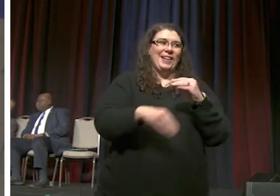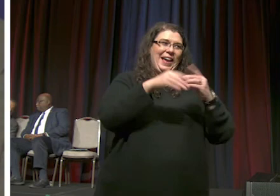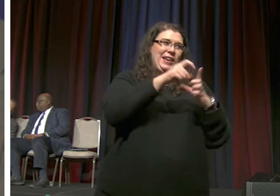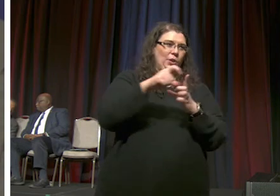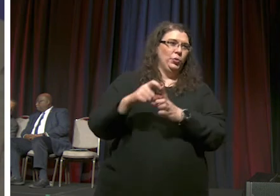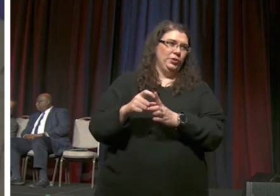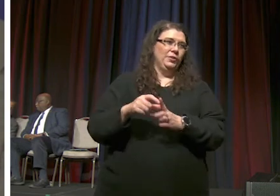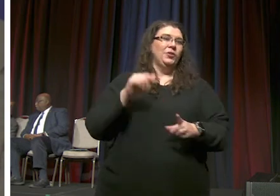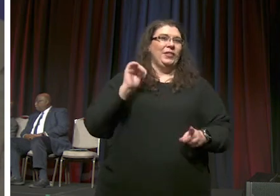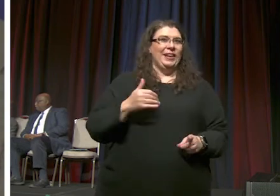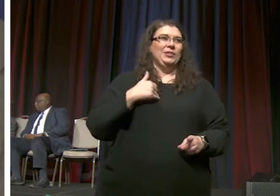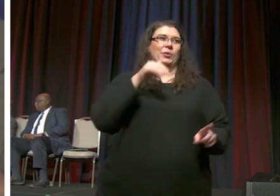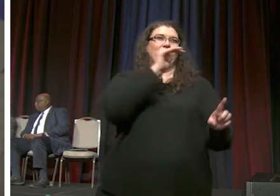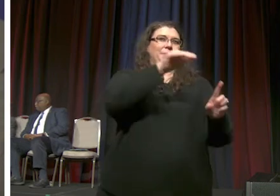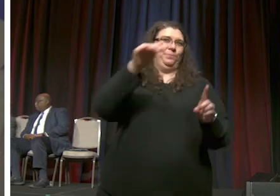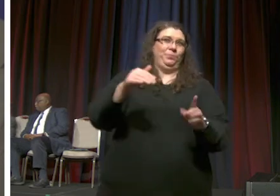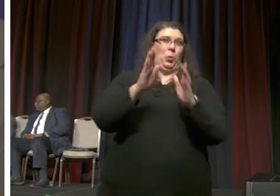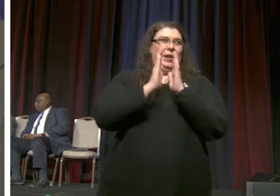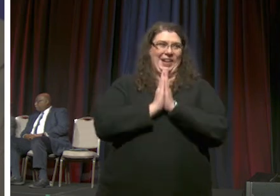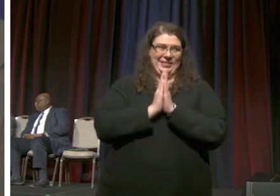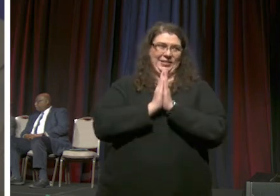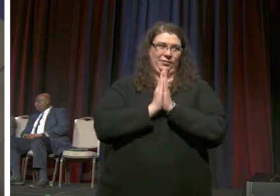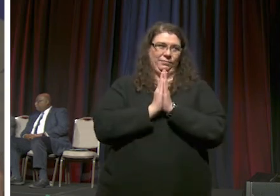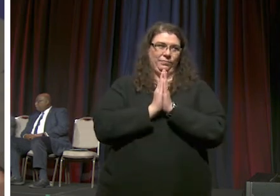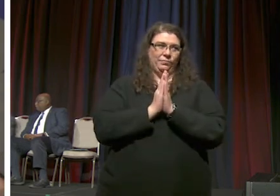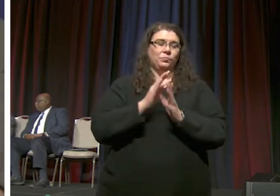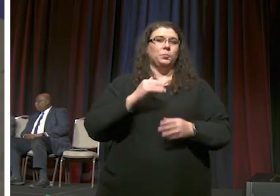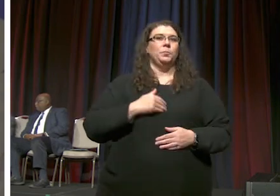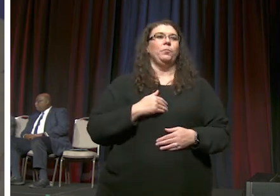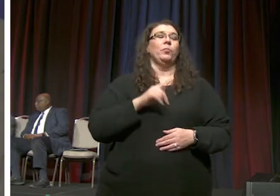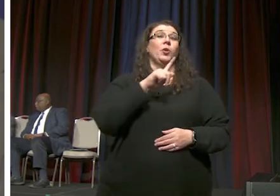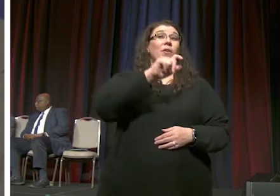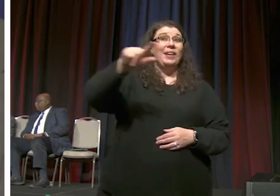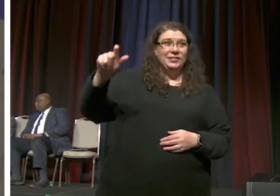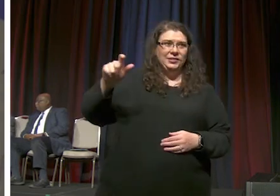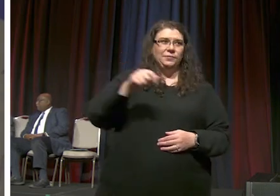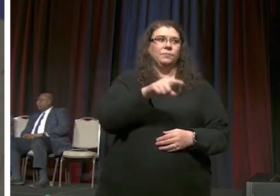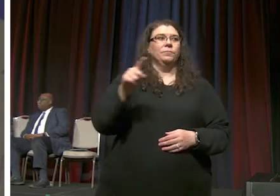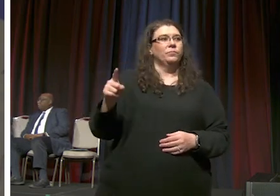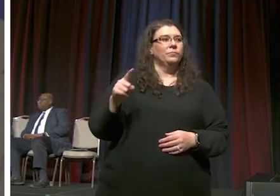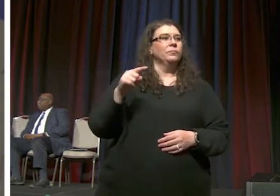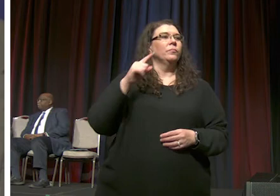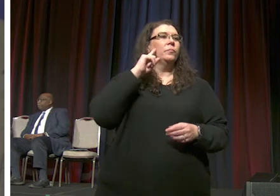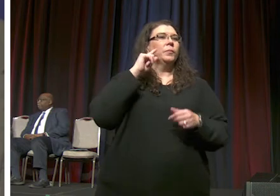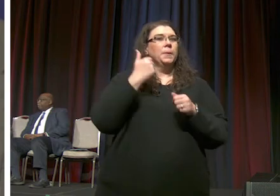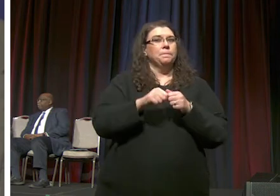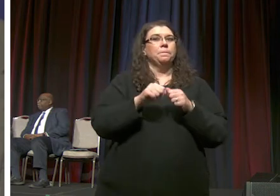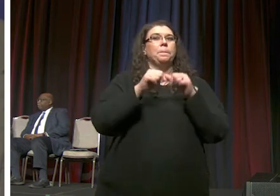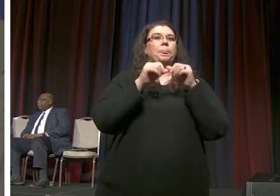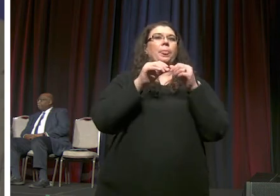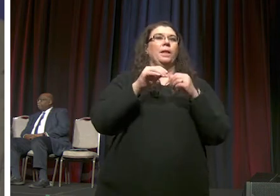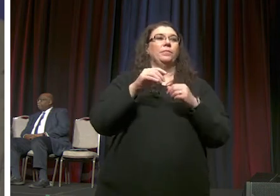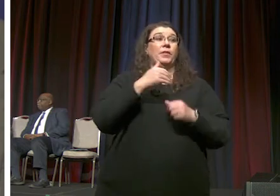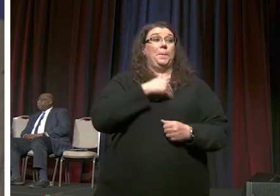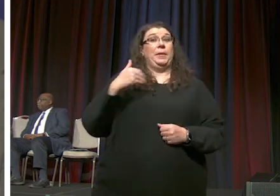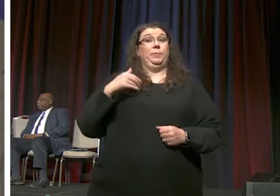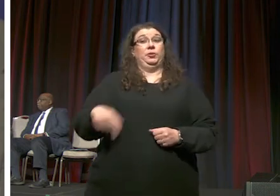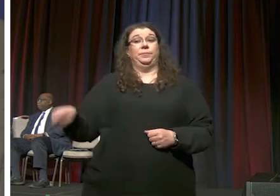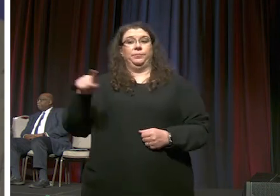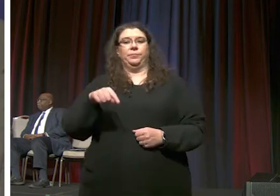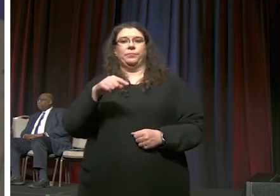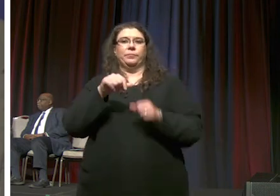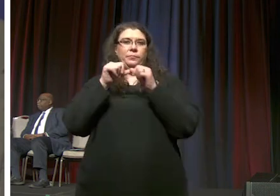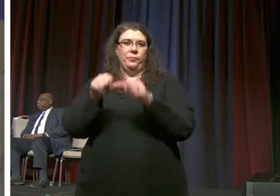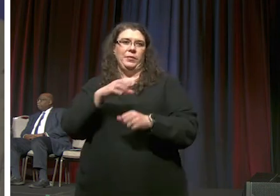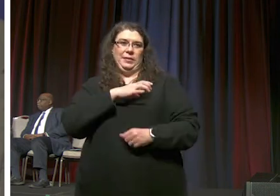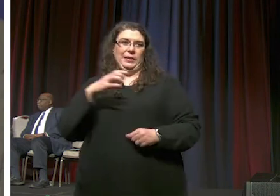that's the ask that we're making of you um and we ask that you just keep um the members of the standing committee in your prayers it really is an